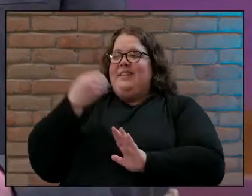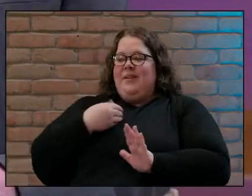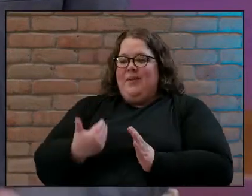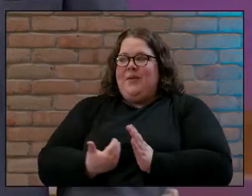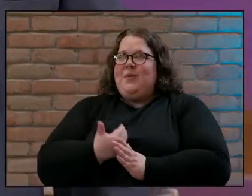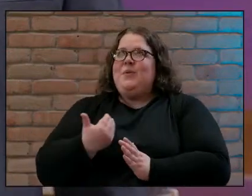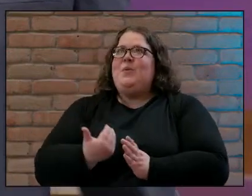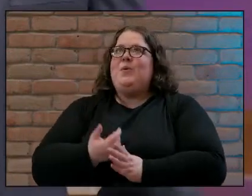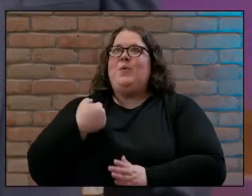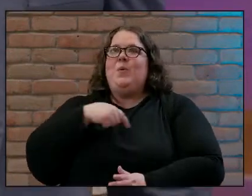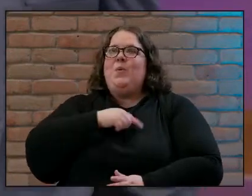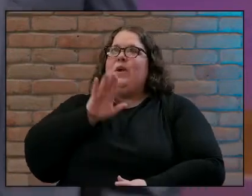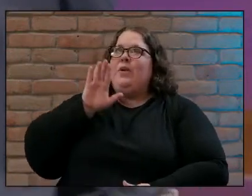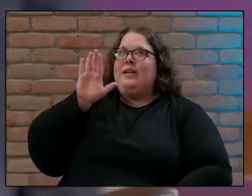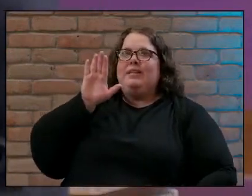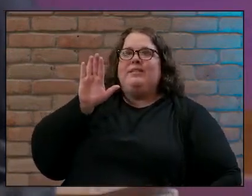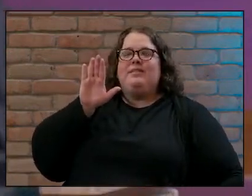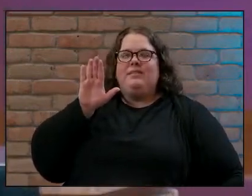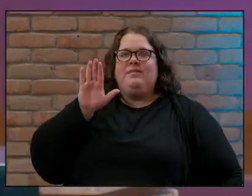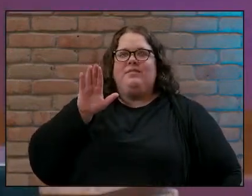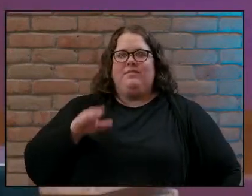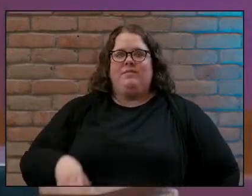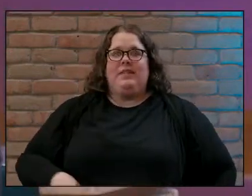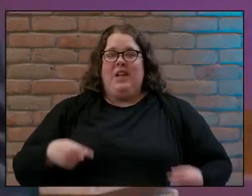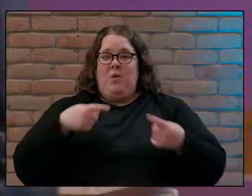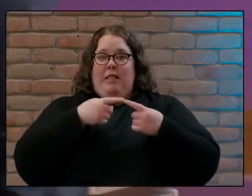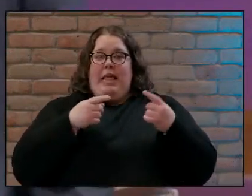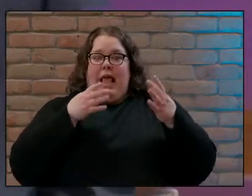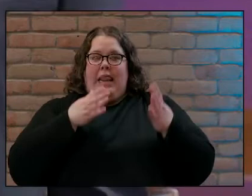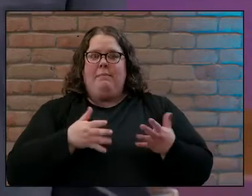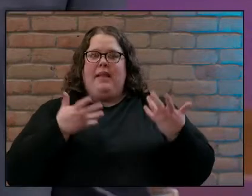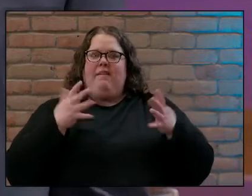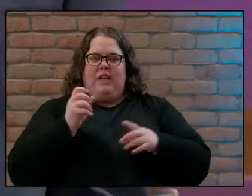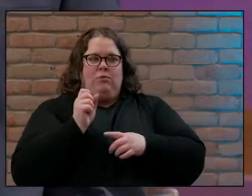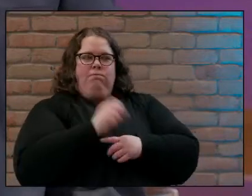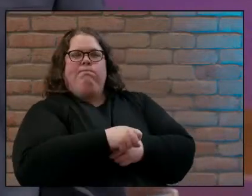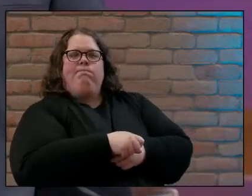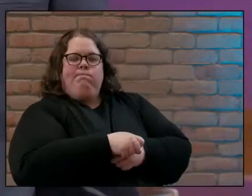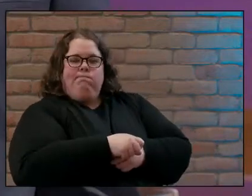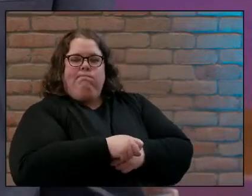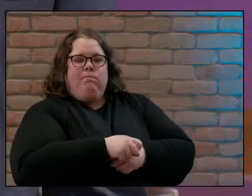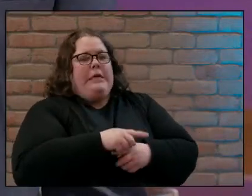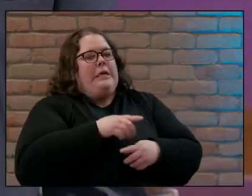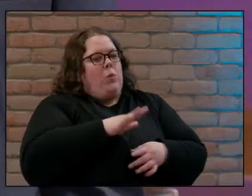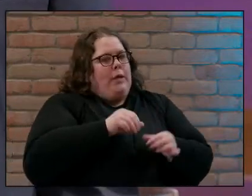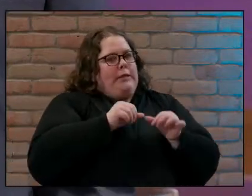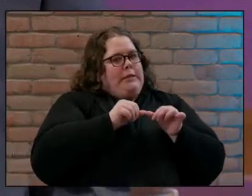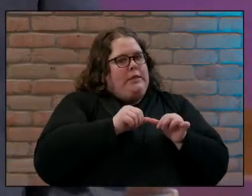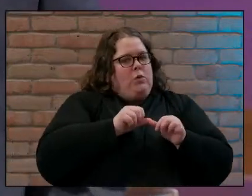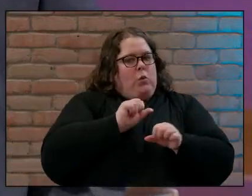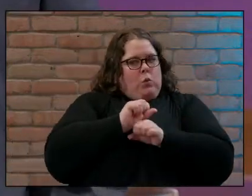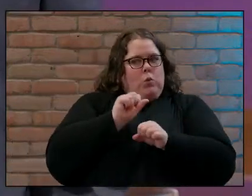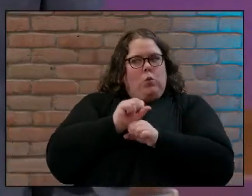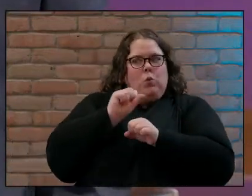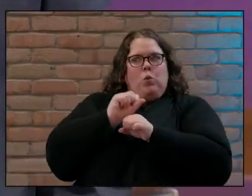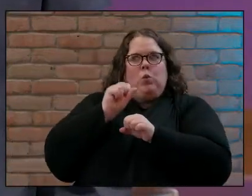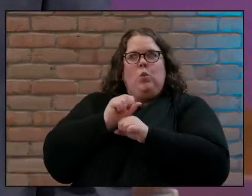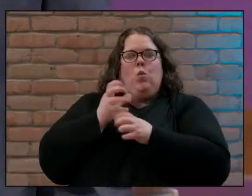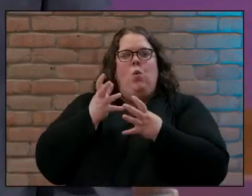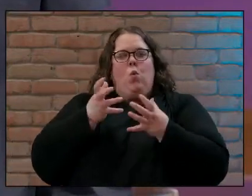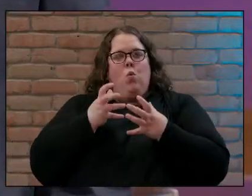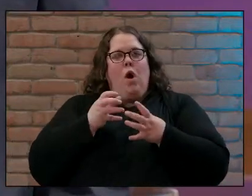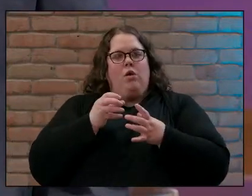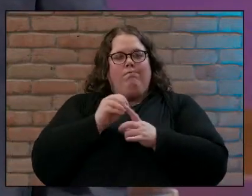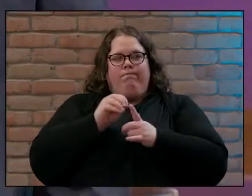now the enemy though he has been defeated will continue to work as hard as he can to inflict damage